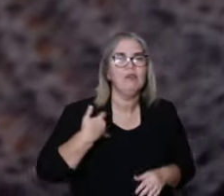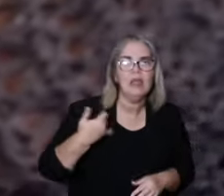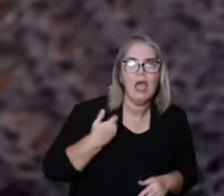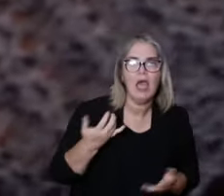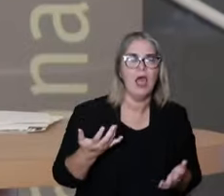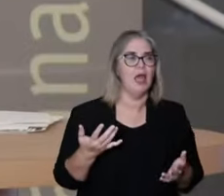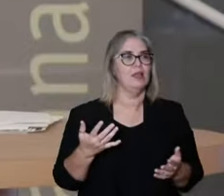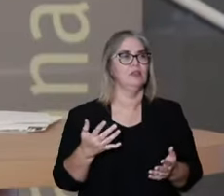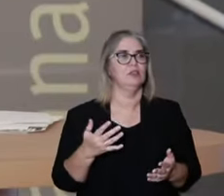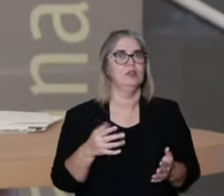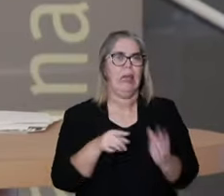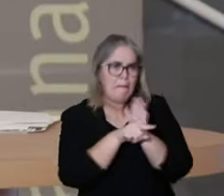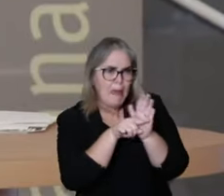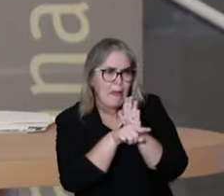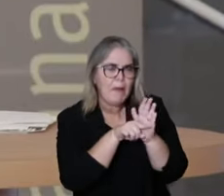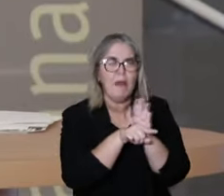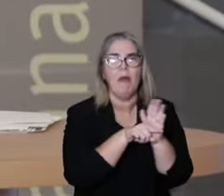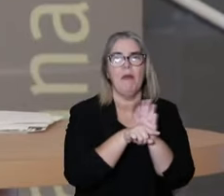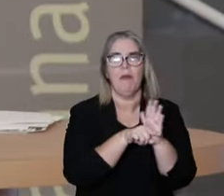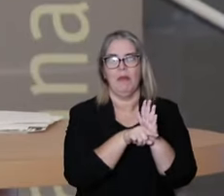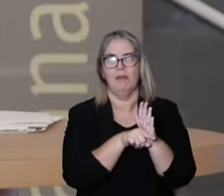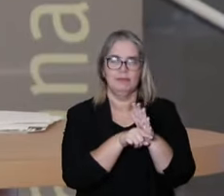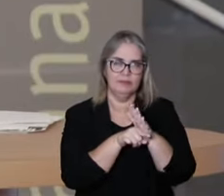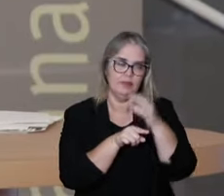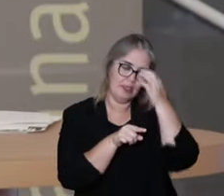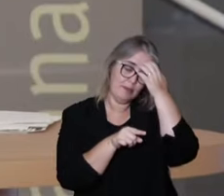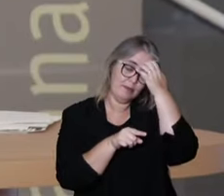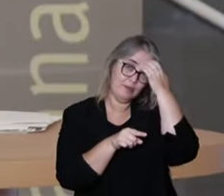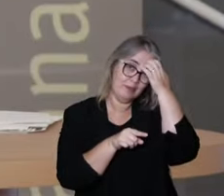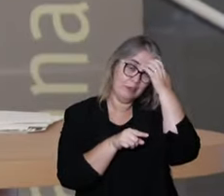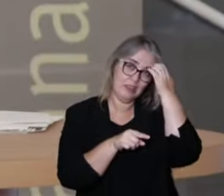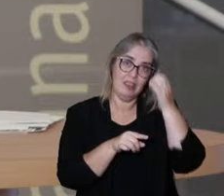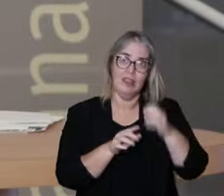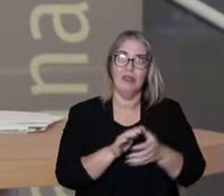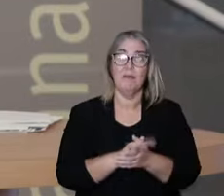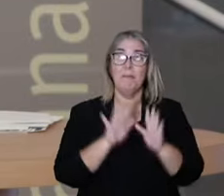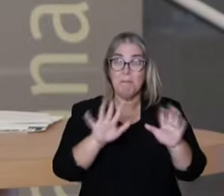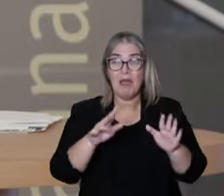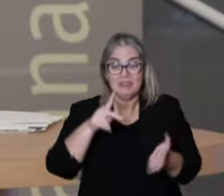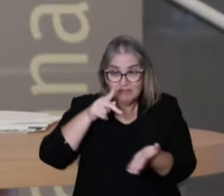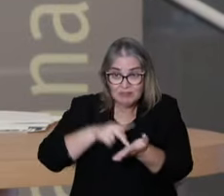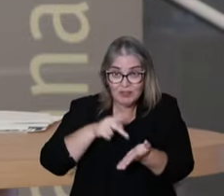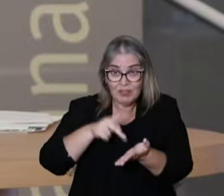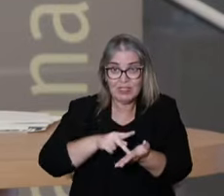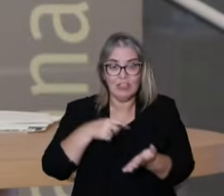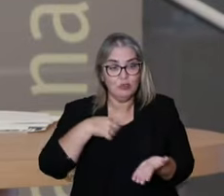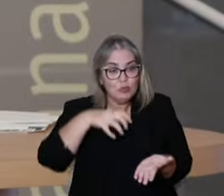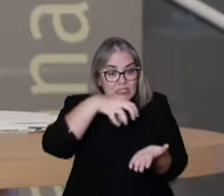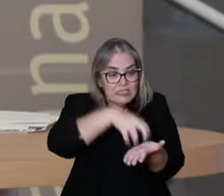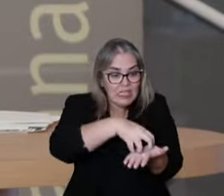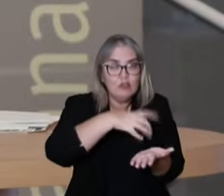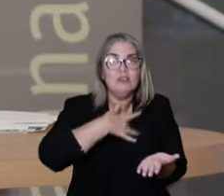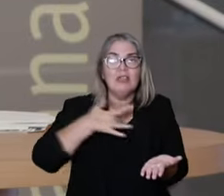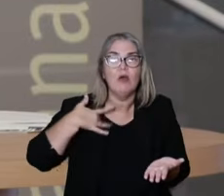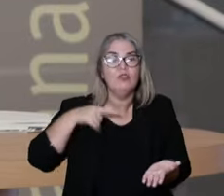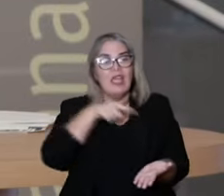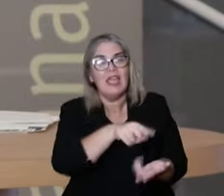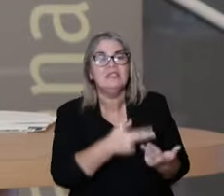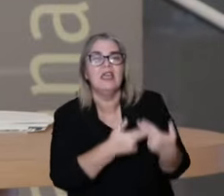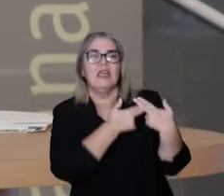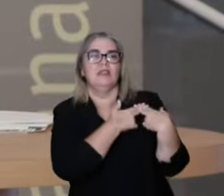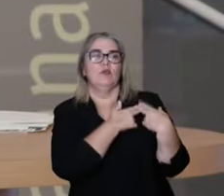by age, by any specialty. Now, this is a